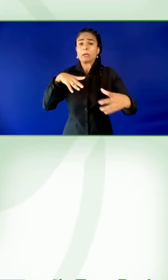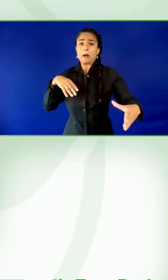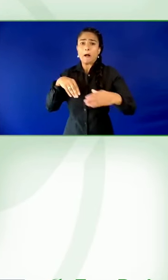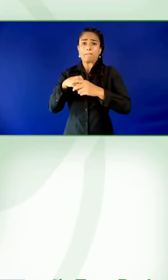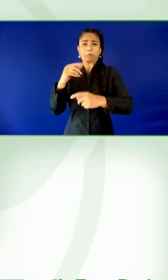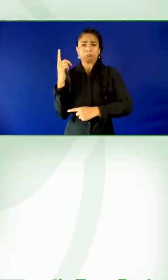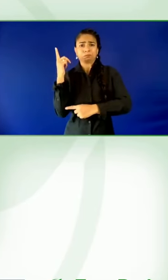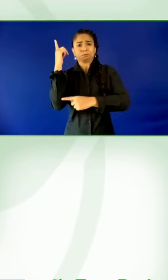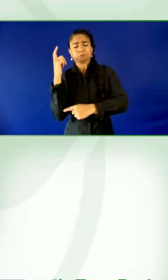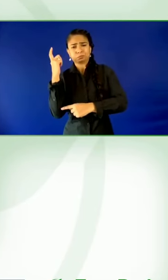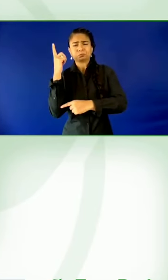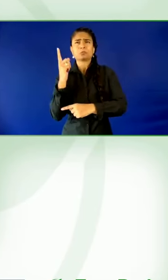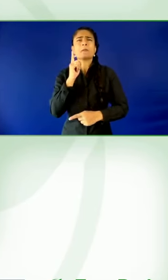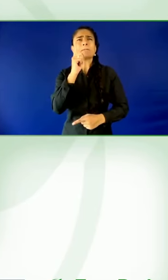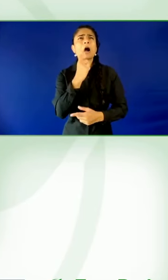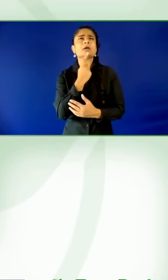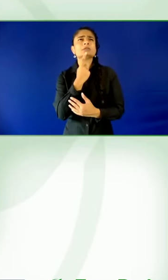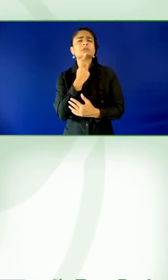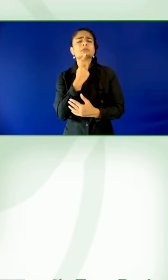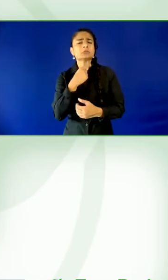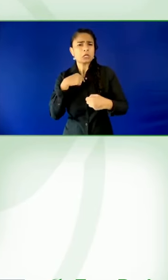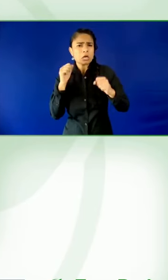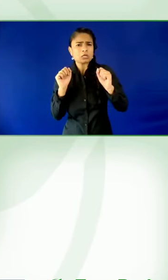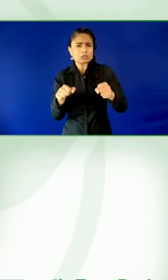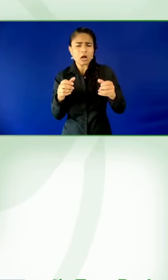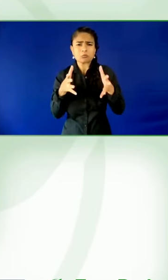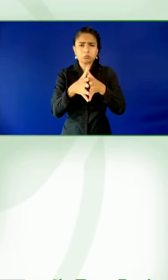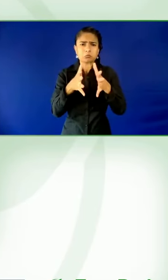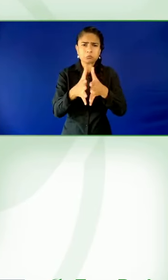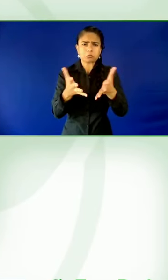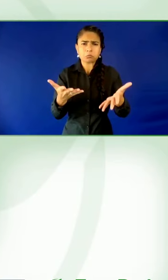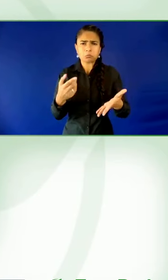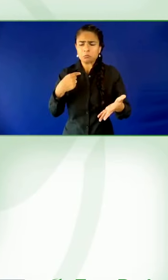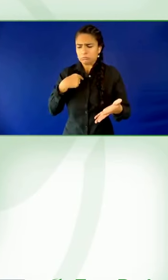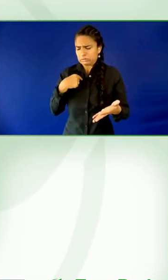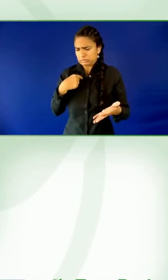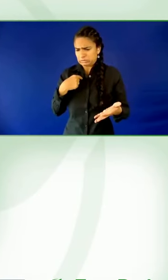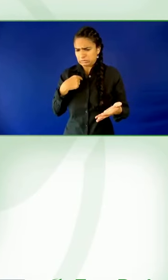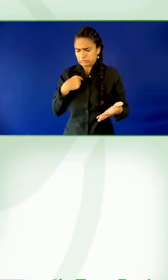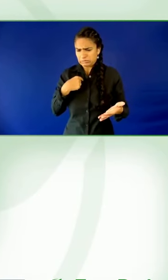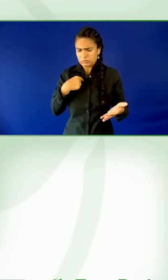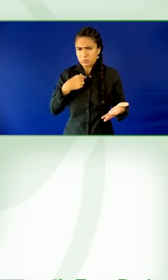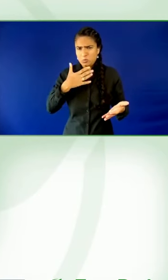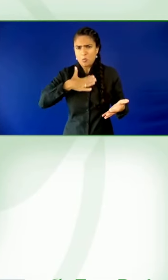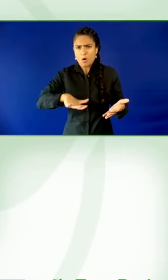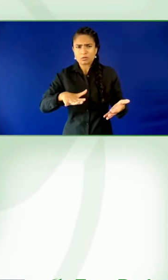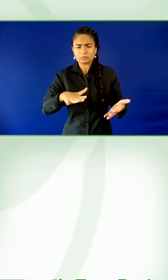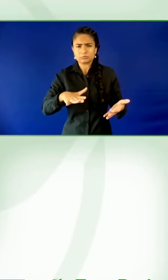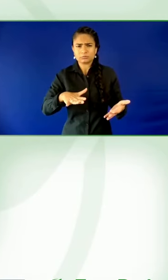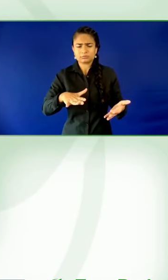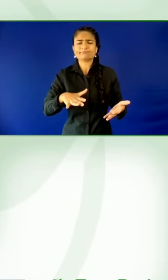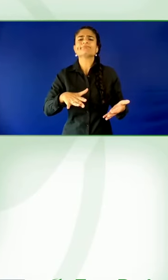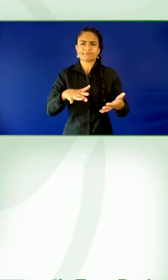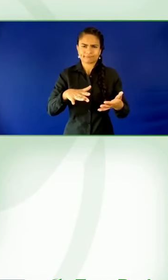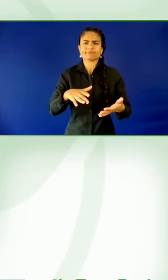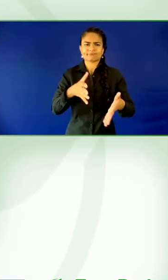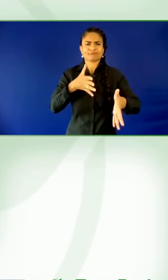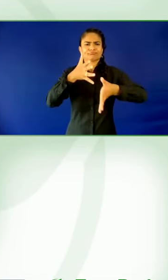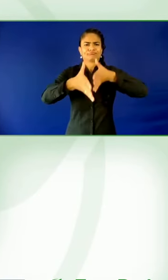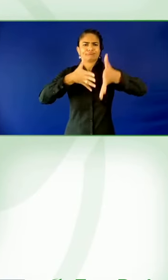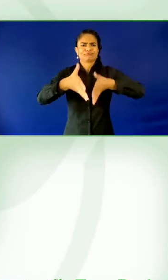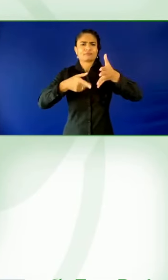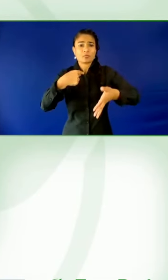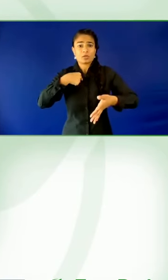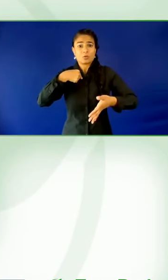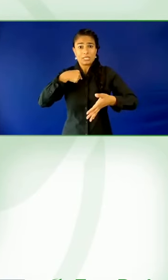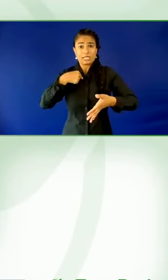just starting to prepare a global meetup for different designers, developers, product owners. So